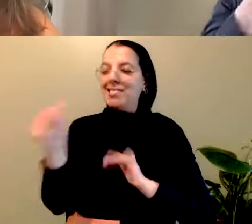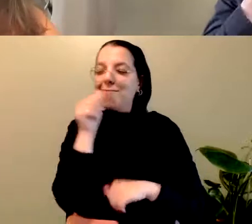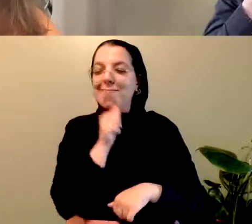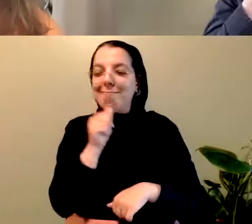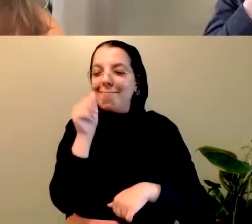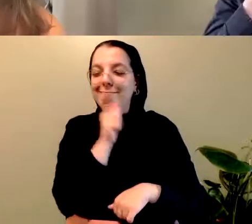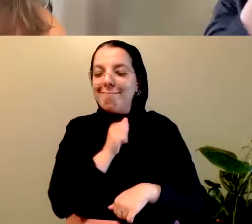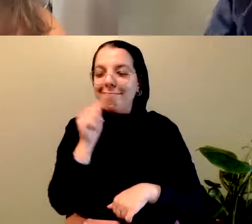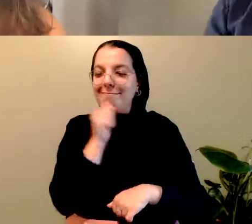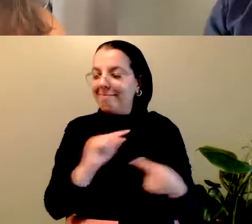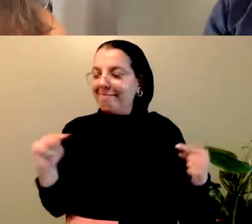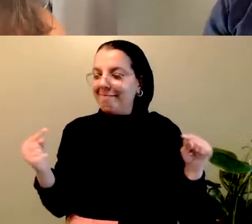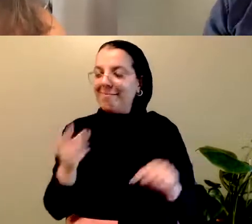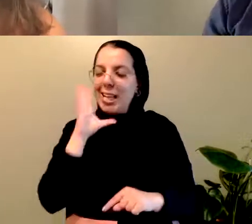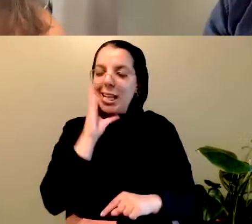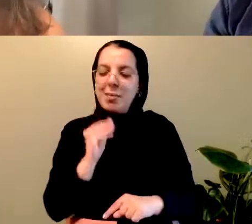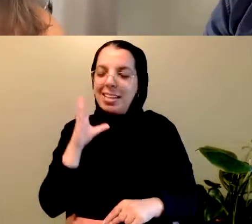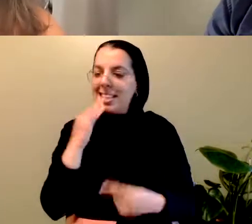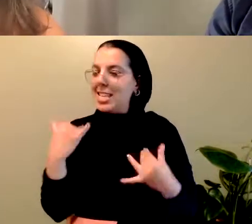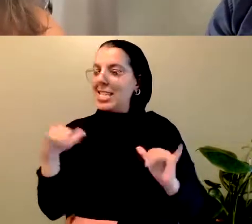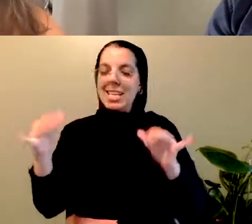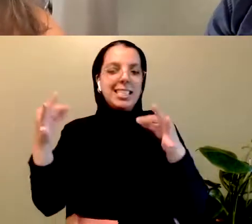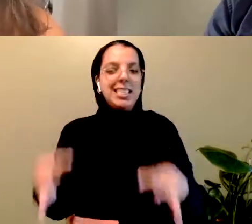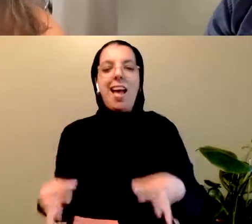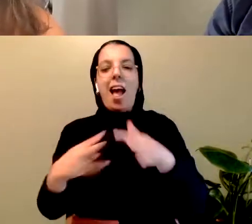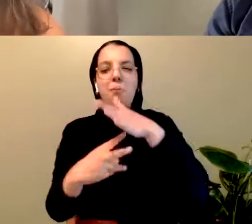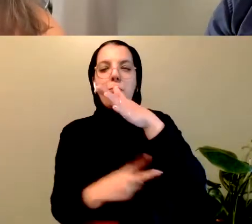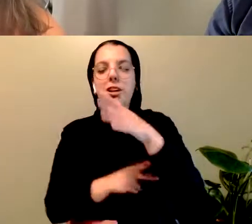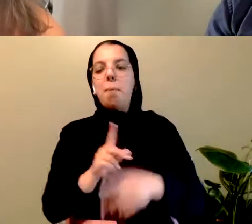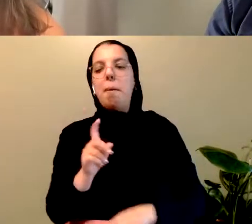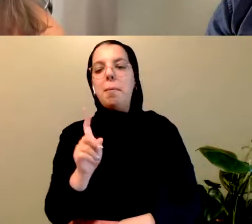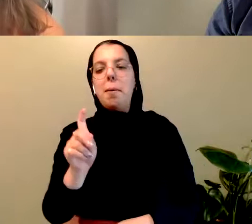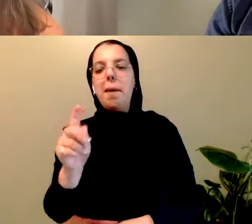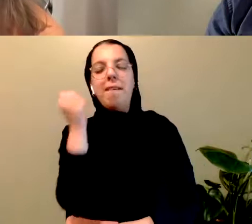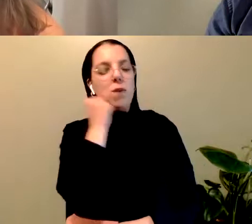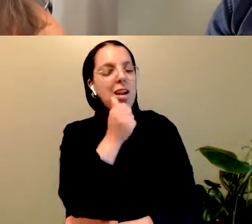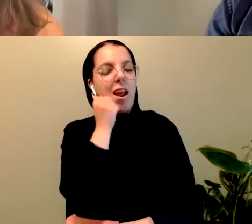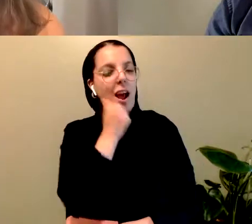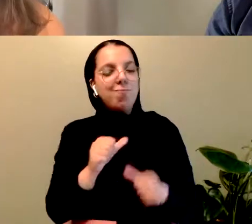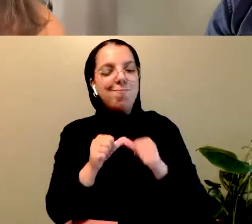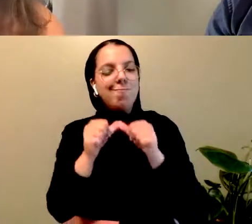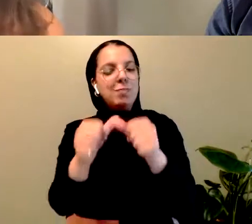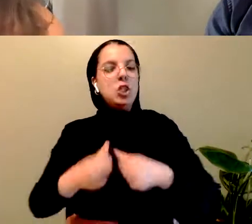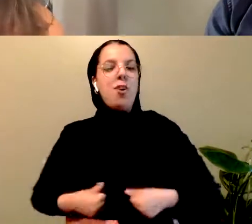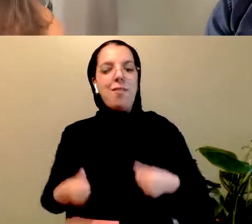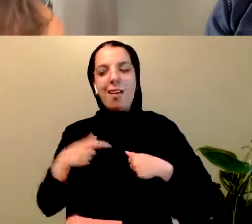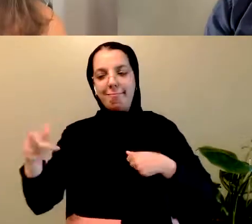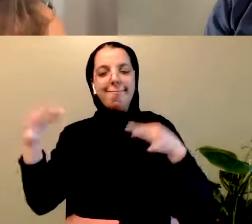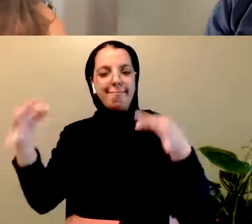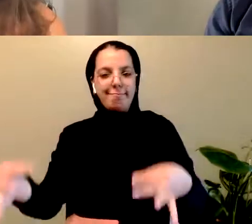he's lived through, he chooses to cross the bridge every day and continue to survive. So today,